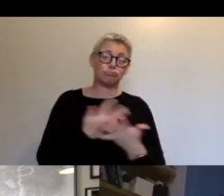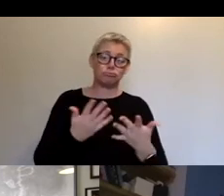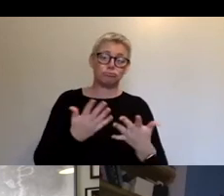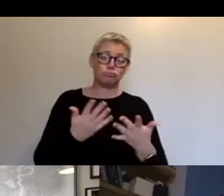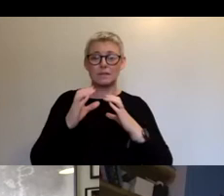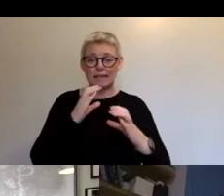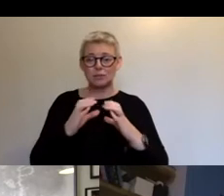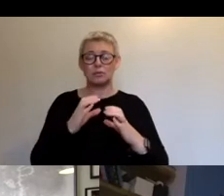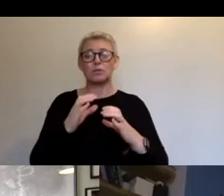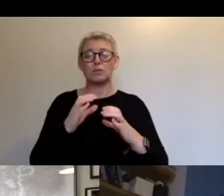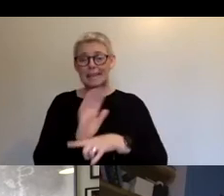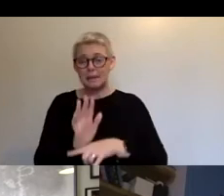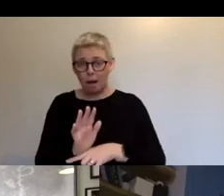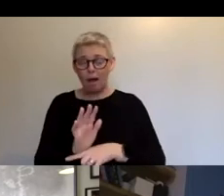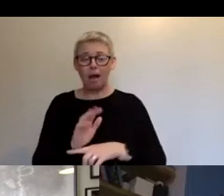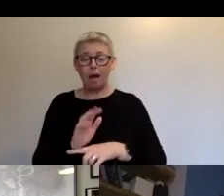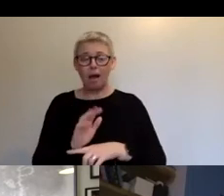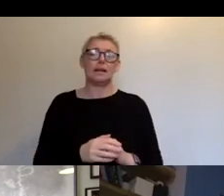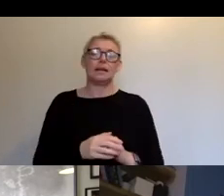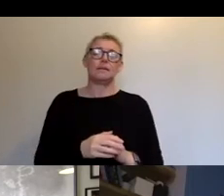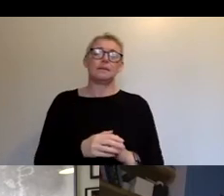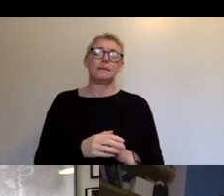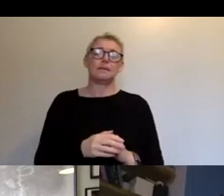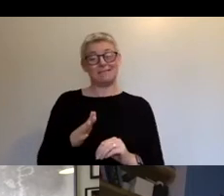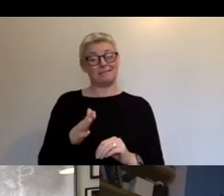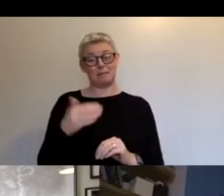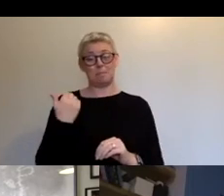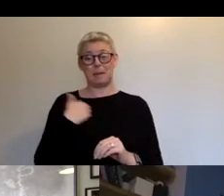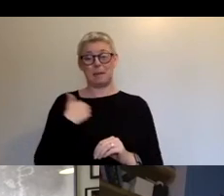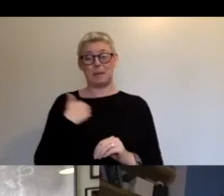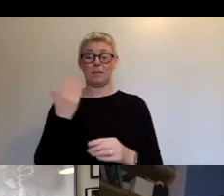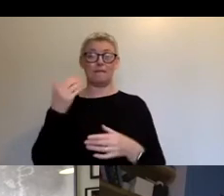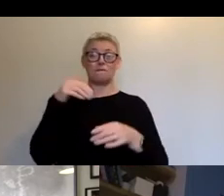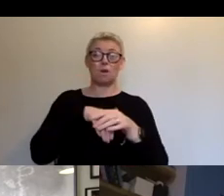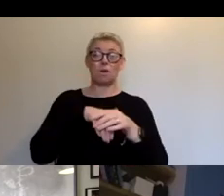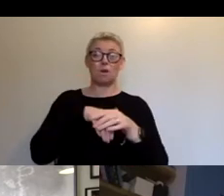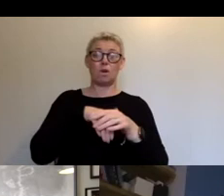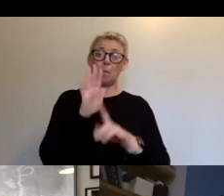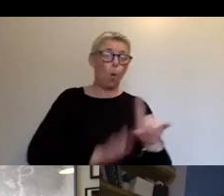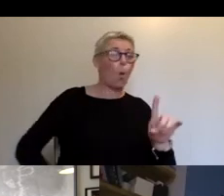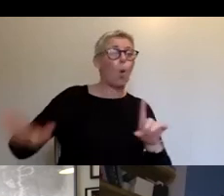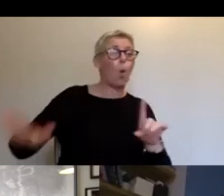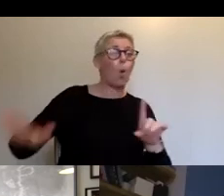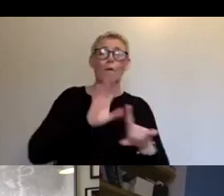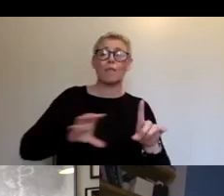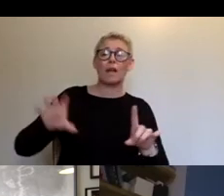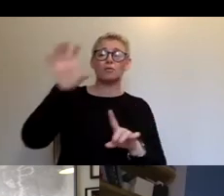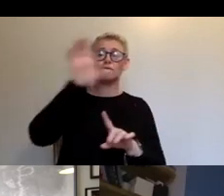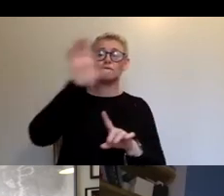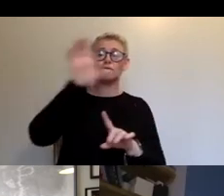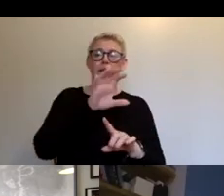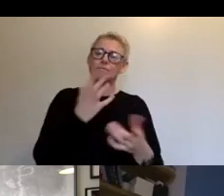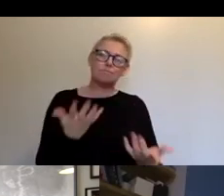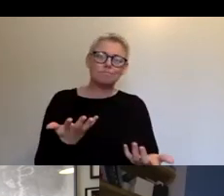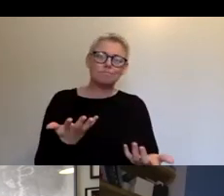And and of course, people came from all over the country because there are not many chances to talk about cinema and film